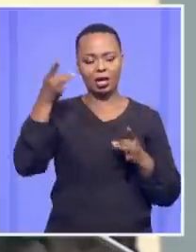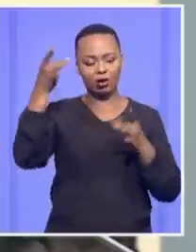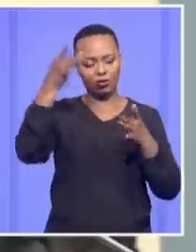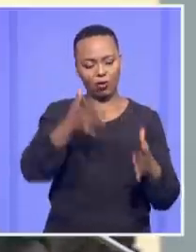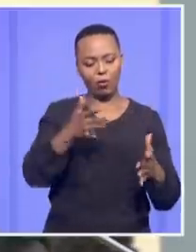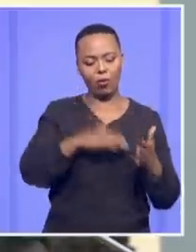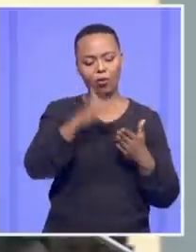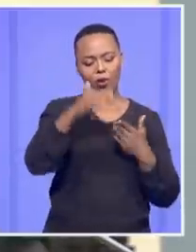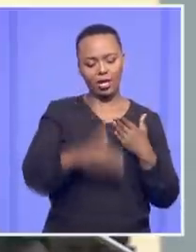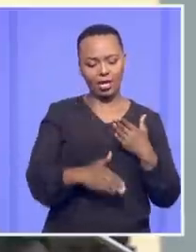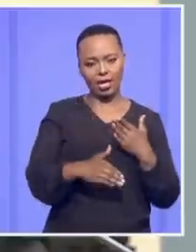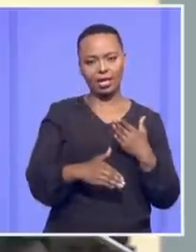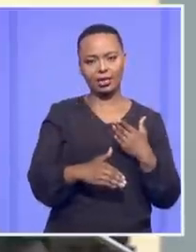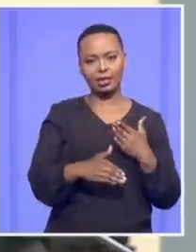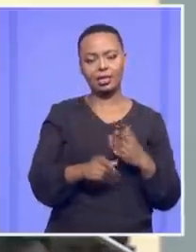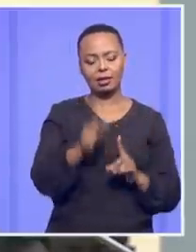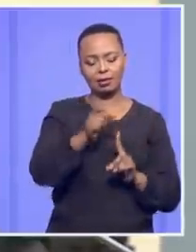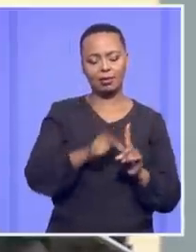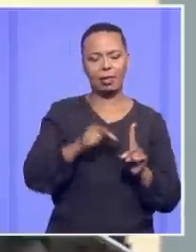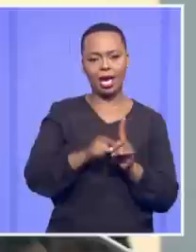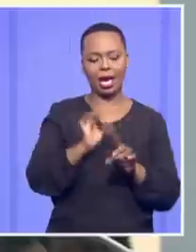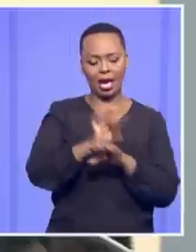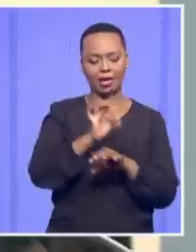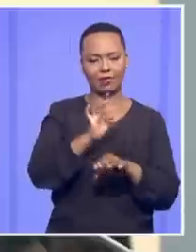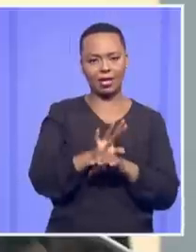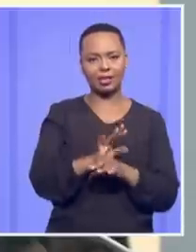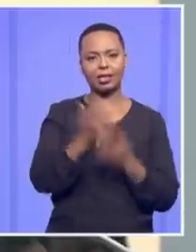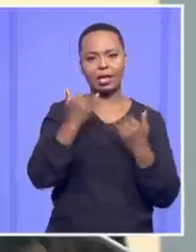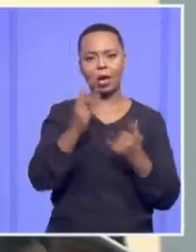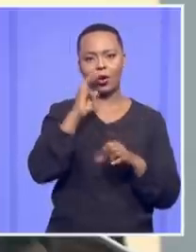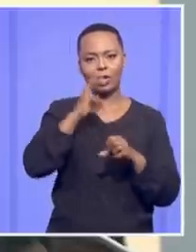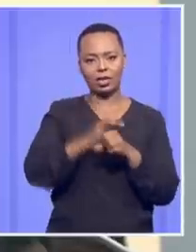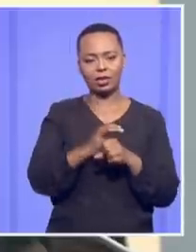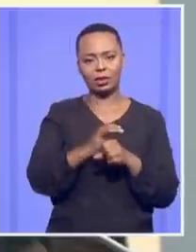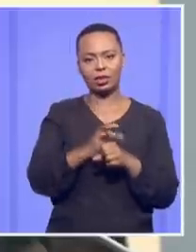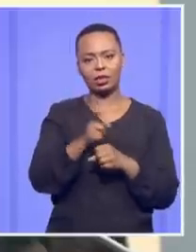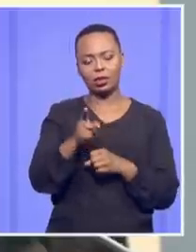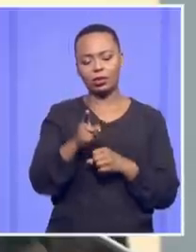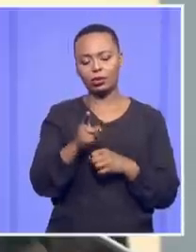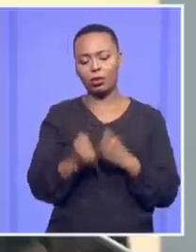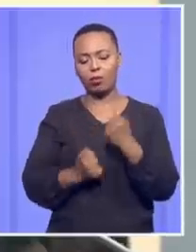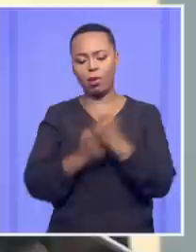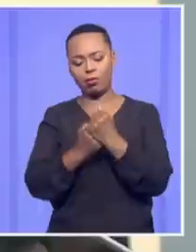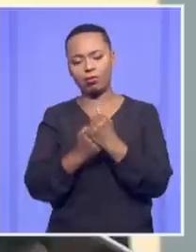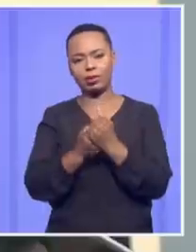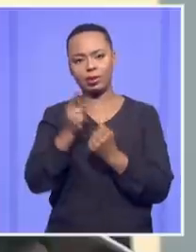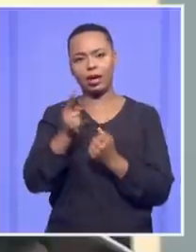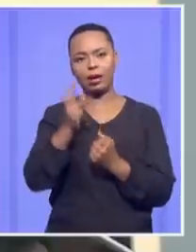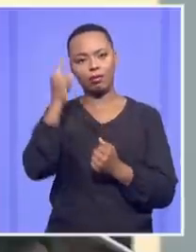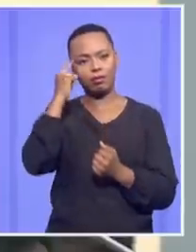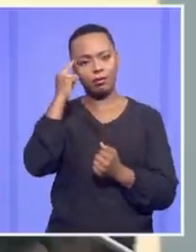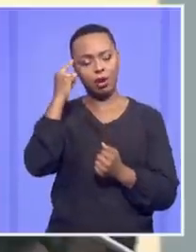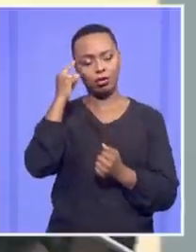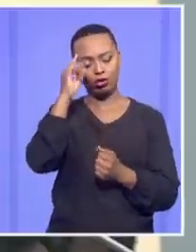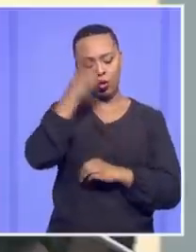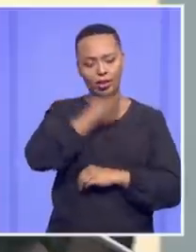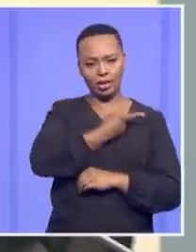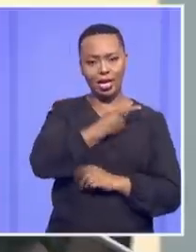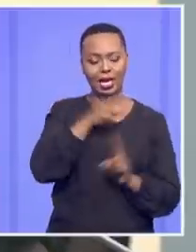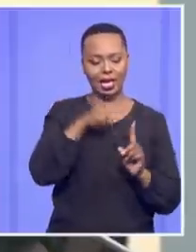the end is nigh and that he is advised to be at his daughter's bedside. And he was, of course, emotionally and mentally traumatized.